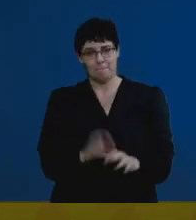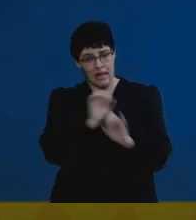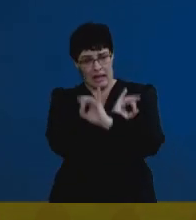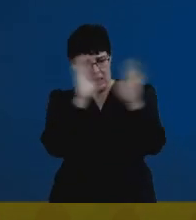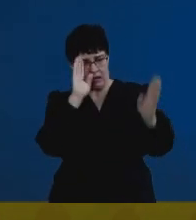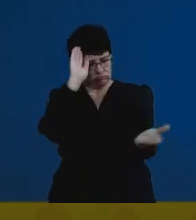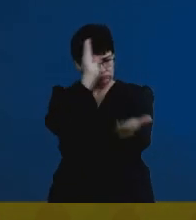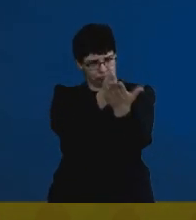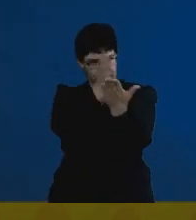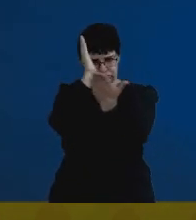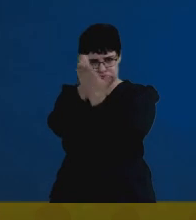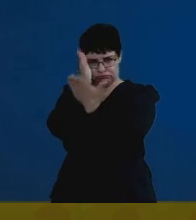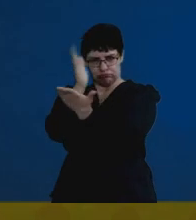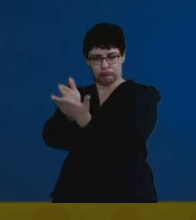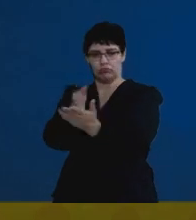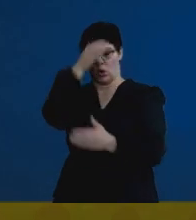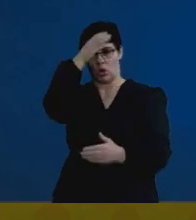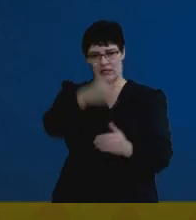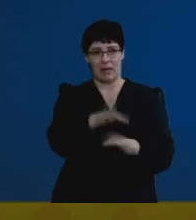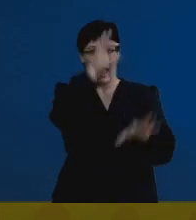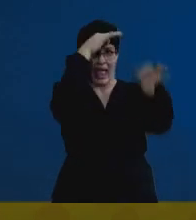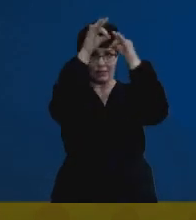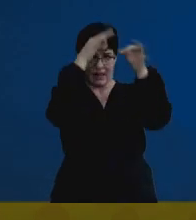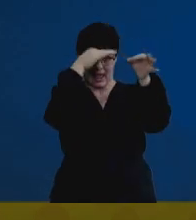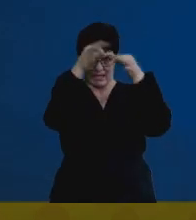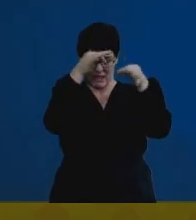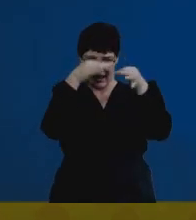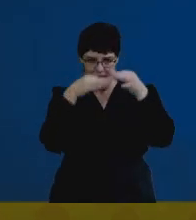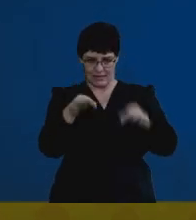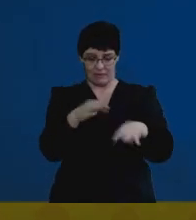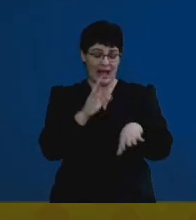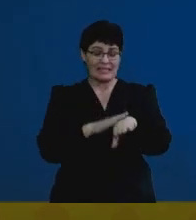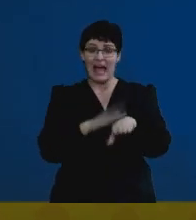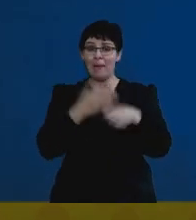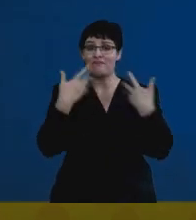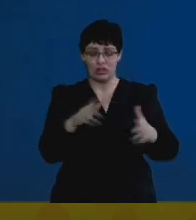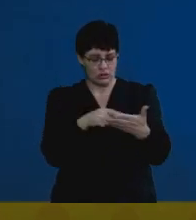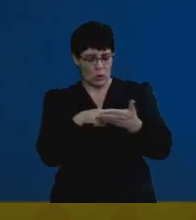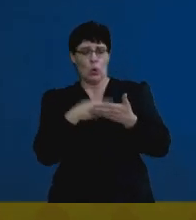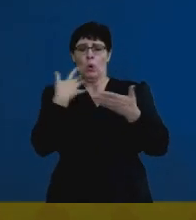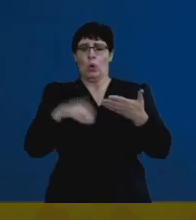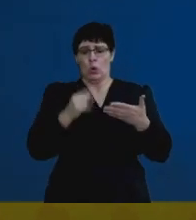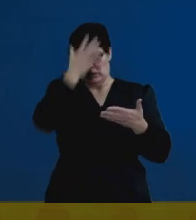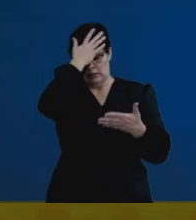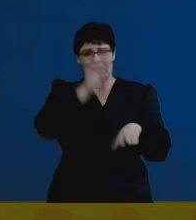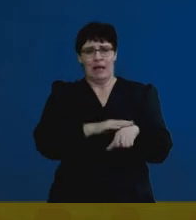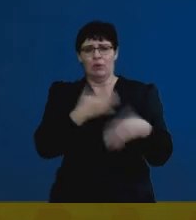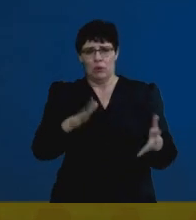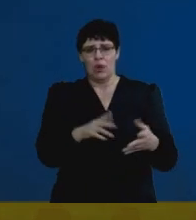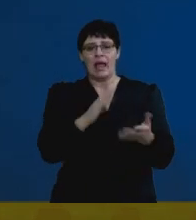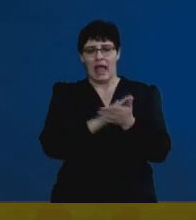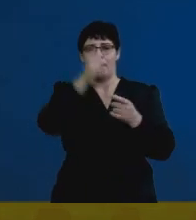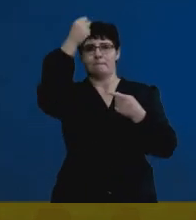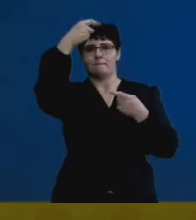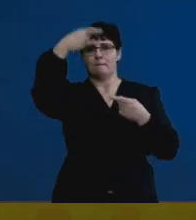Get straight to the concepts. Explain them. And if you're running out of time, guys, you can put these down as bullet